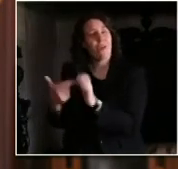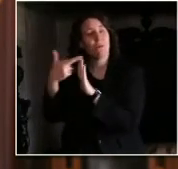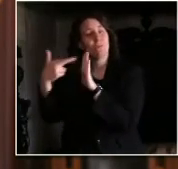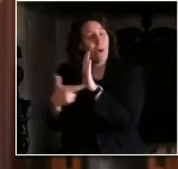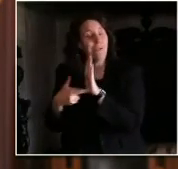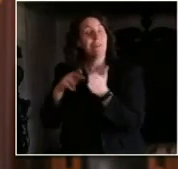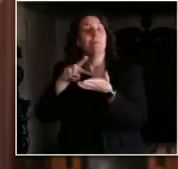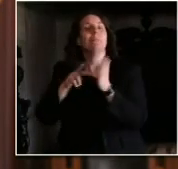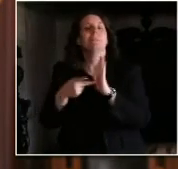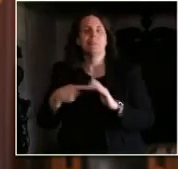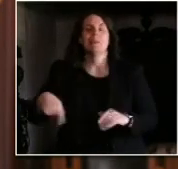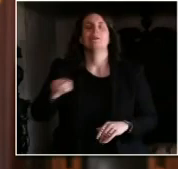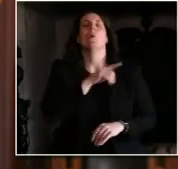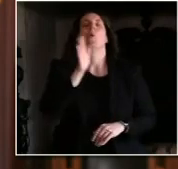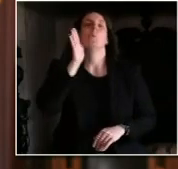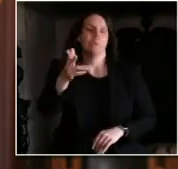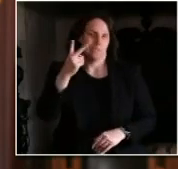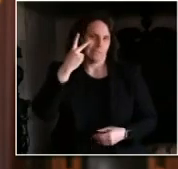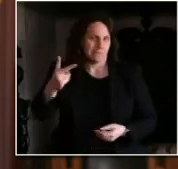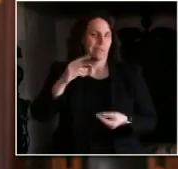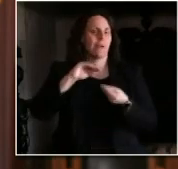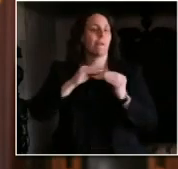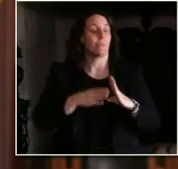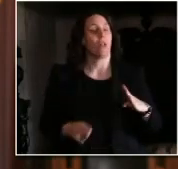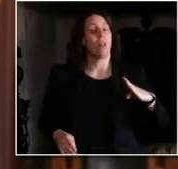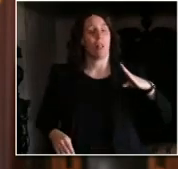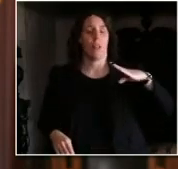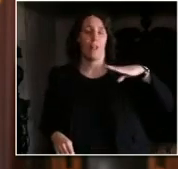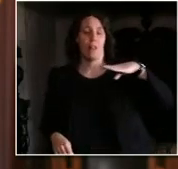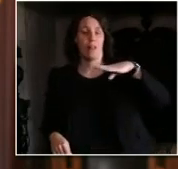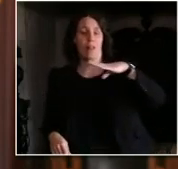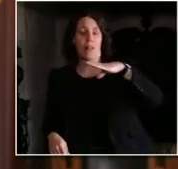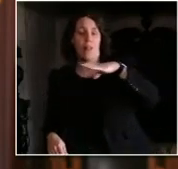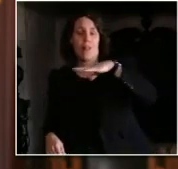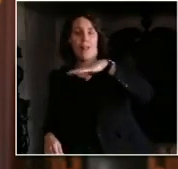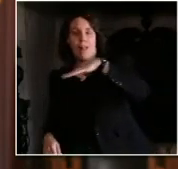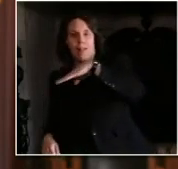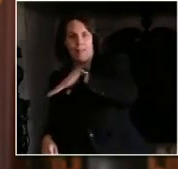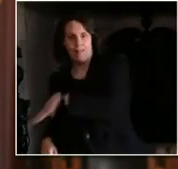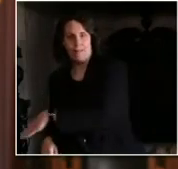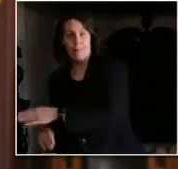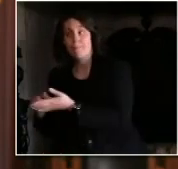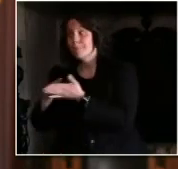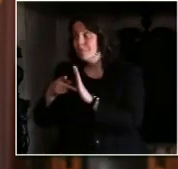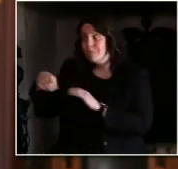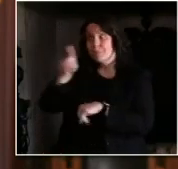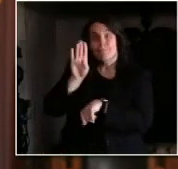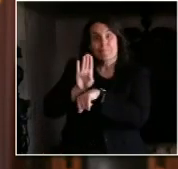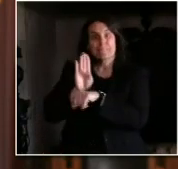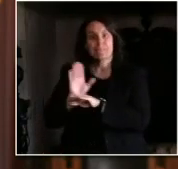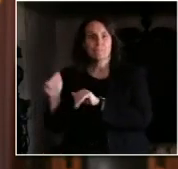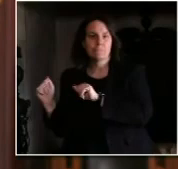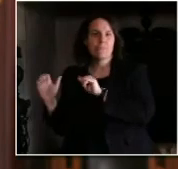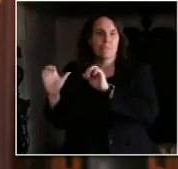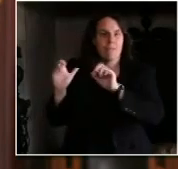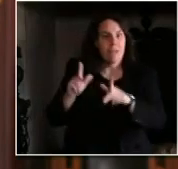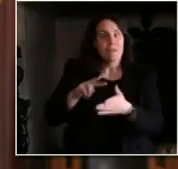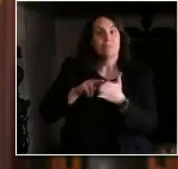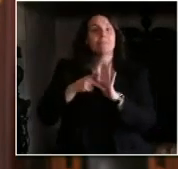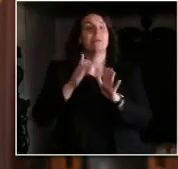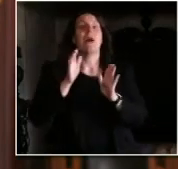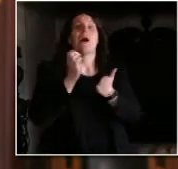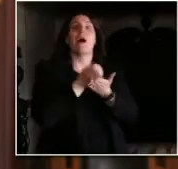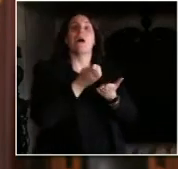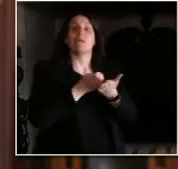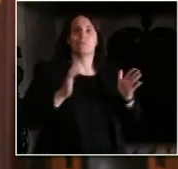dial on Safer at Home is a safe step to take. Over the next month, while we remain safer at home, we here